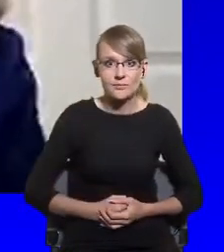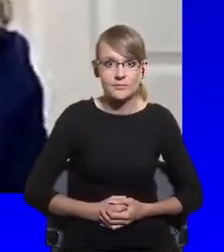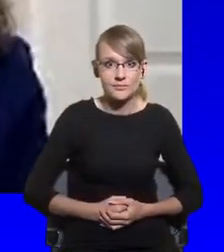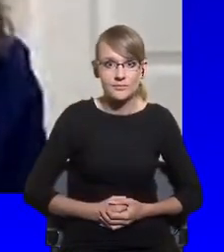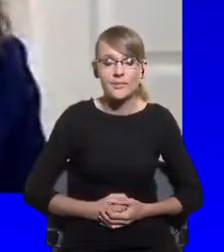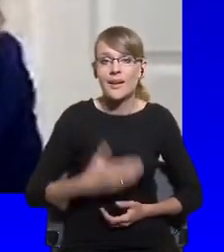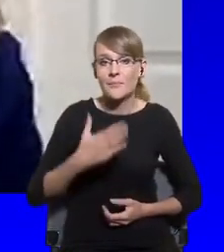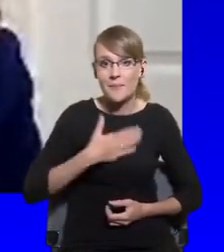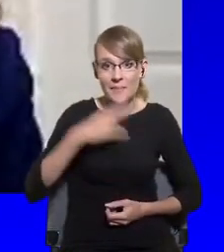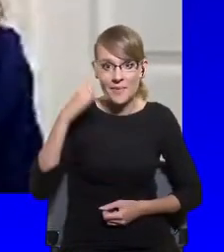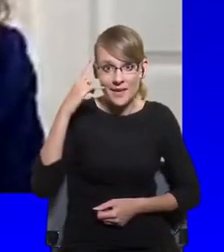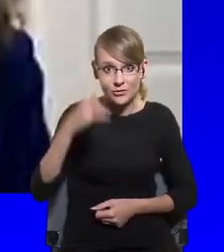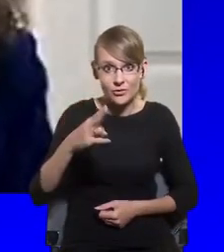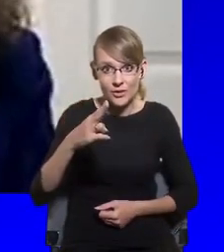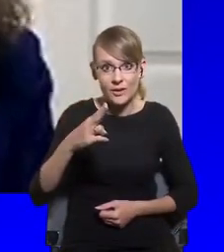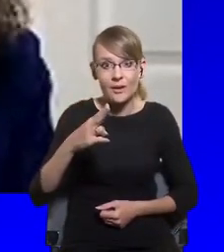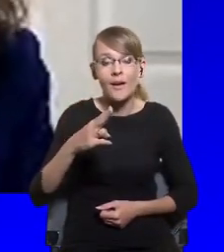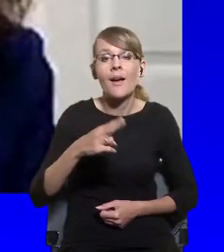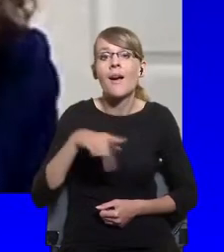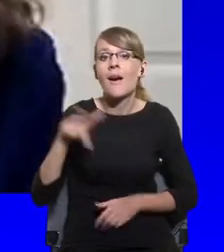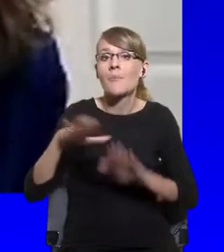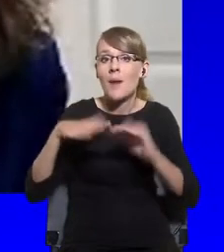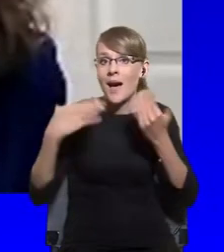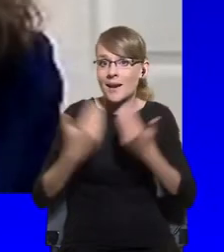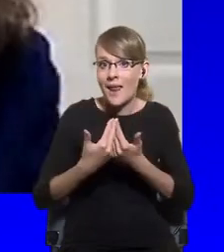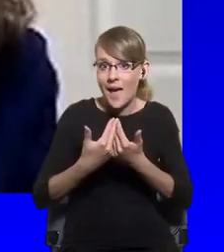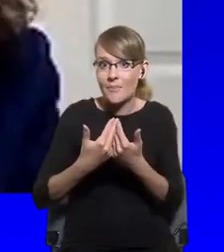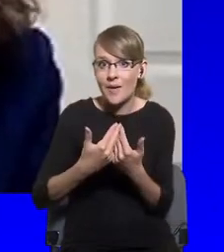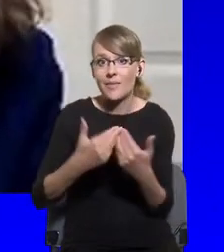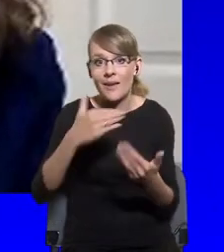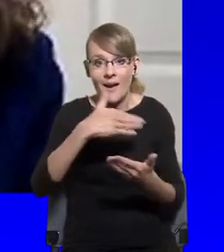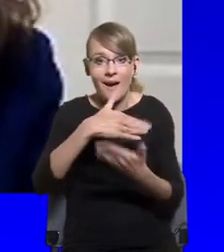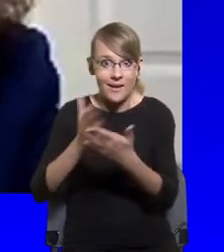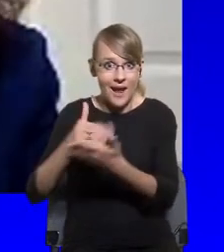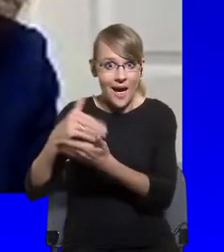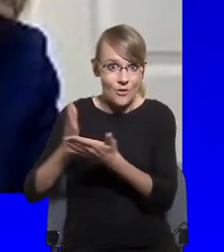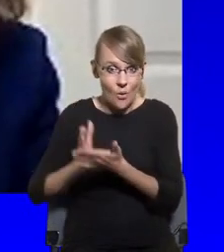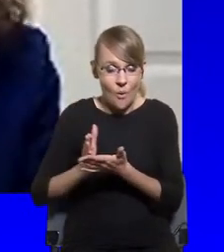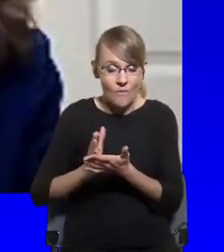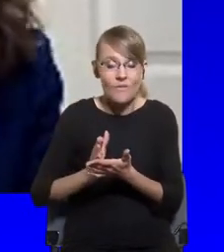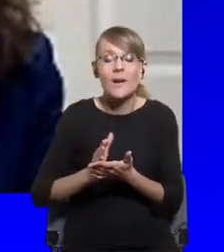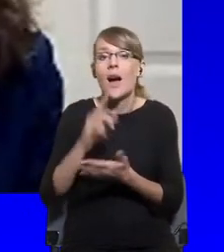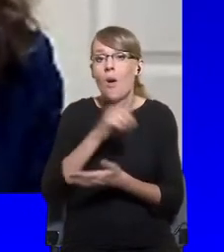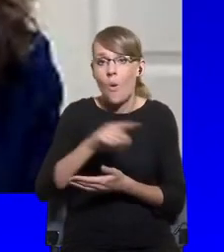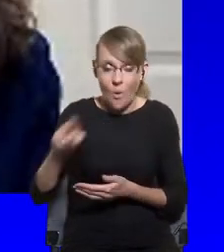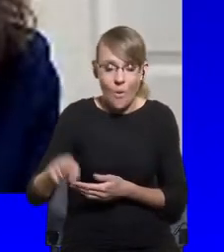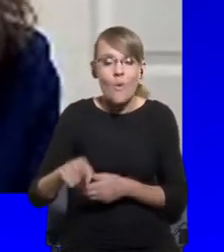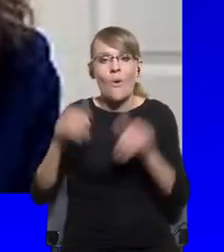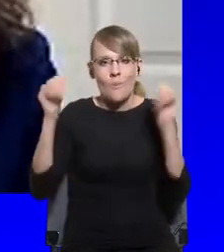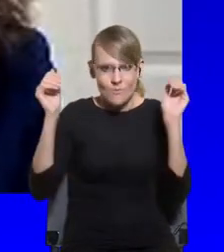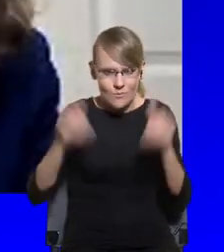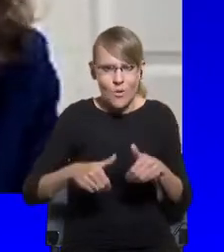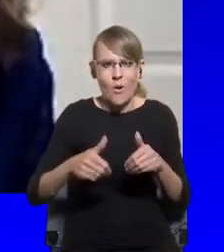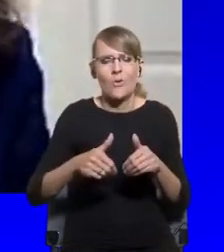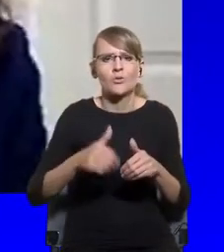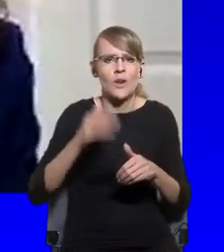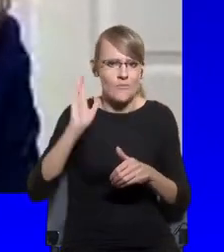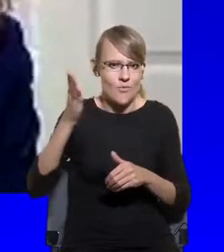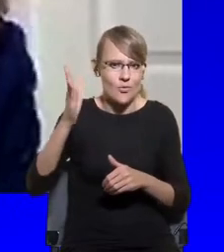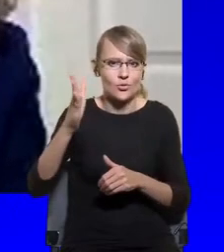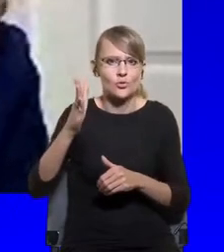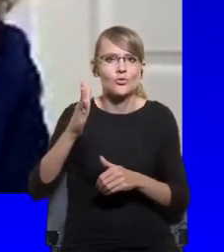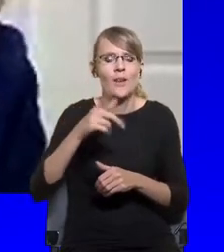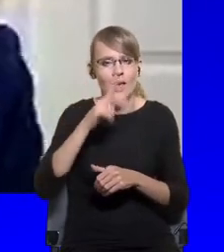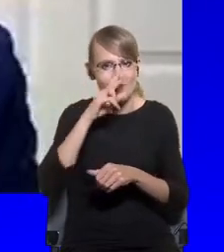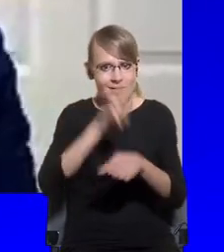that national parliaments will be able to scrutinise, to control executive decisions, even